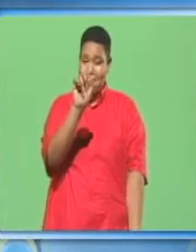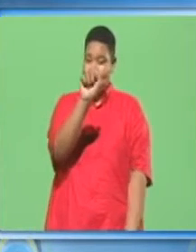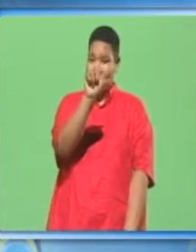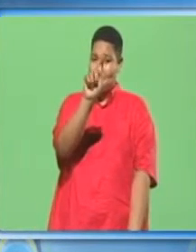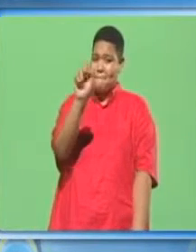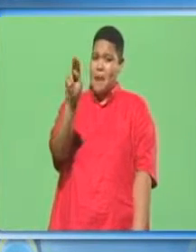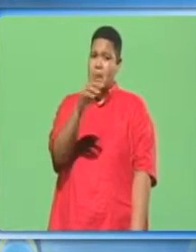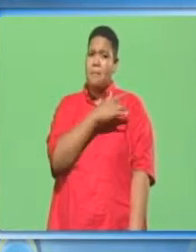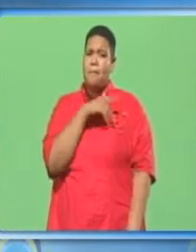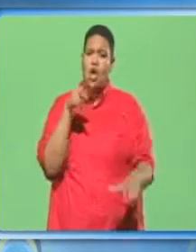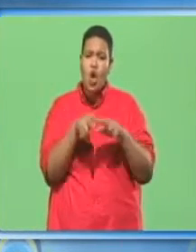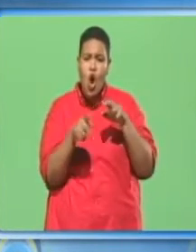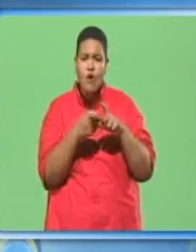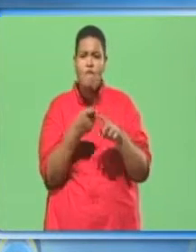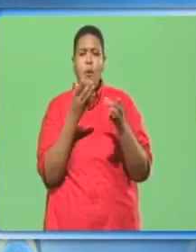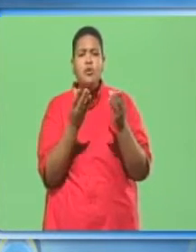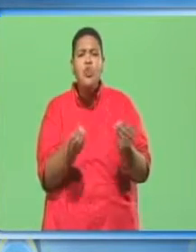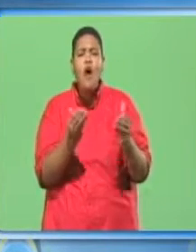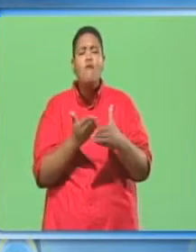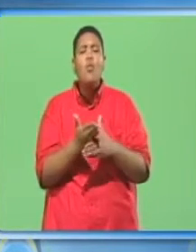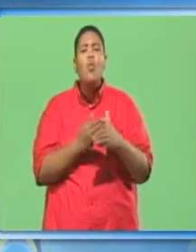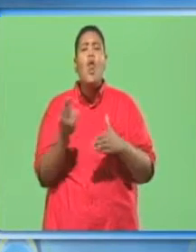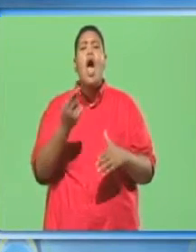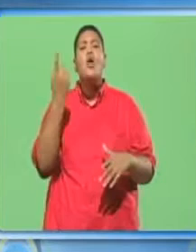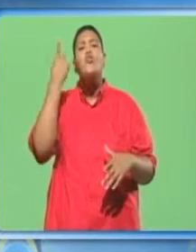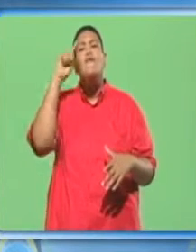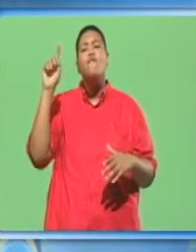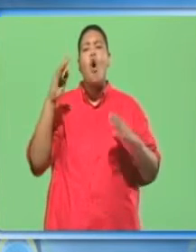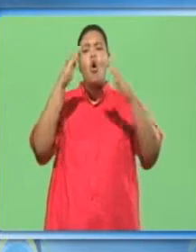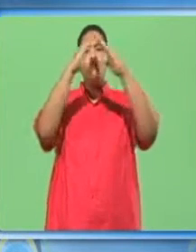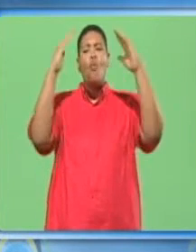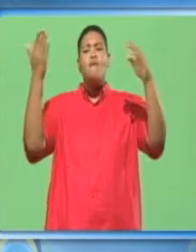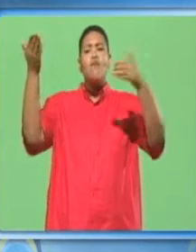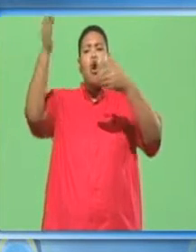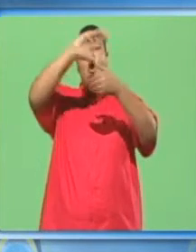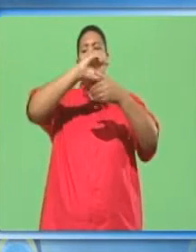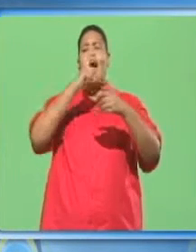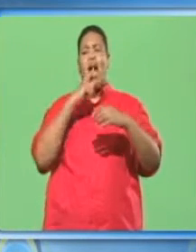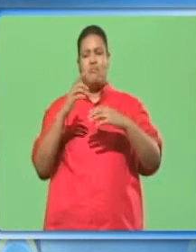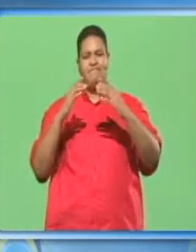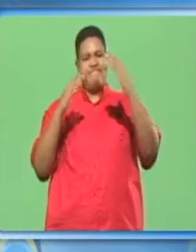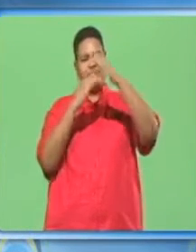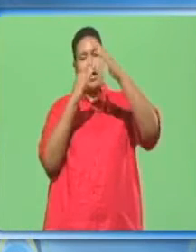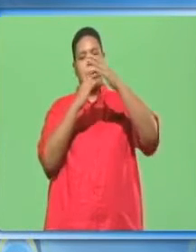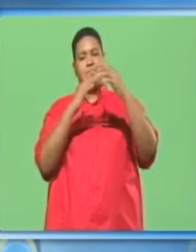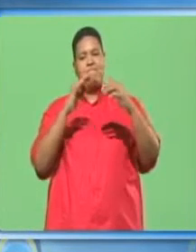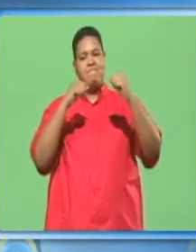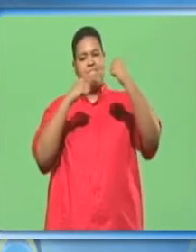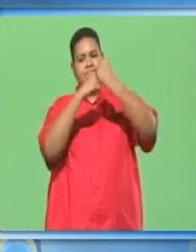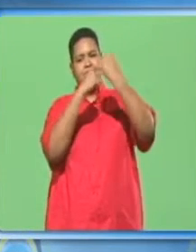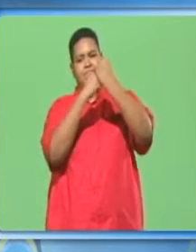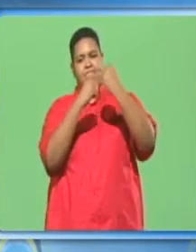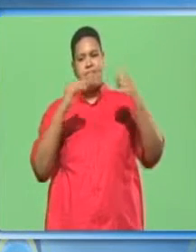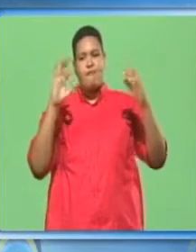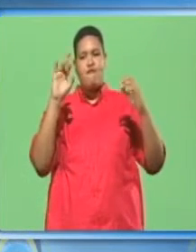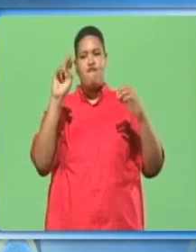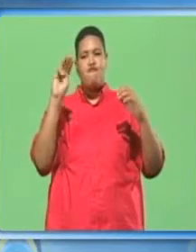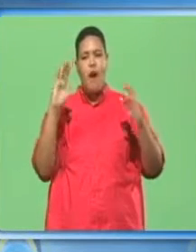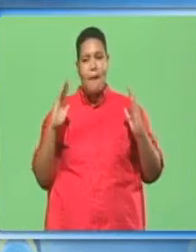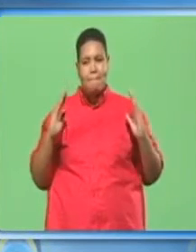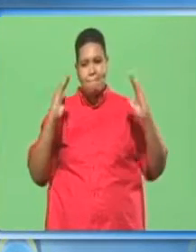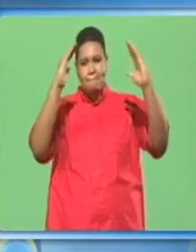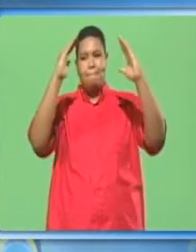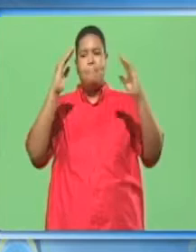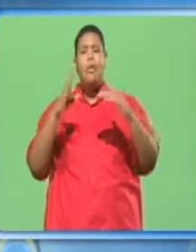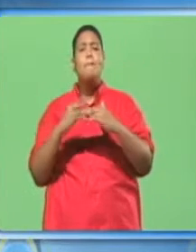mostly cut from softwood and used for holding roof covering and ceiling framings. Board. A piece of timber